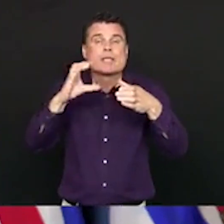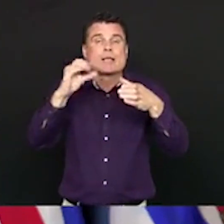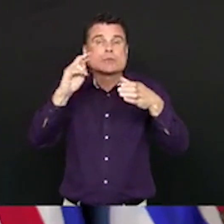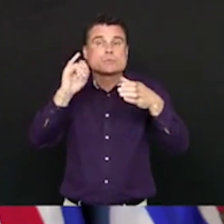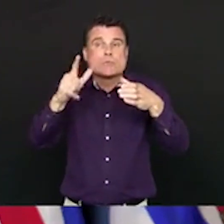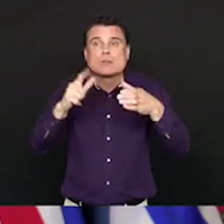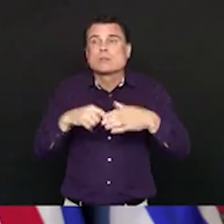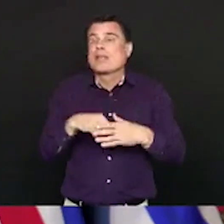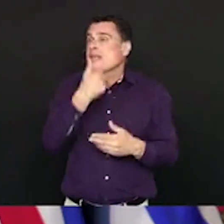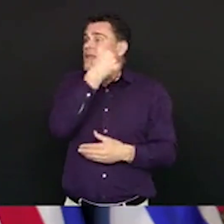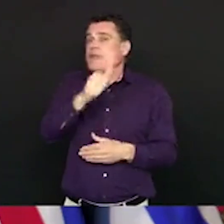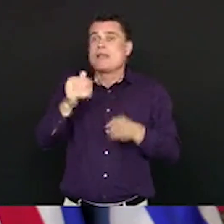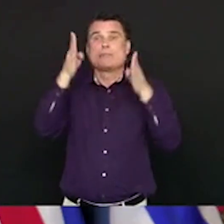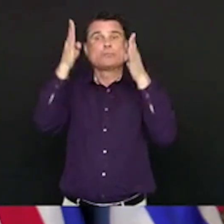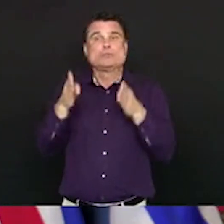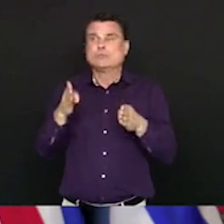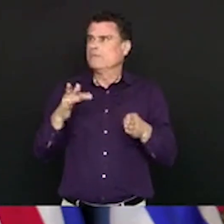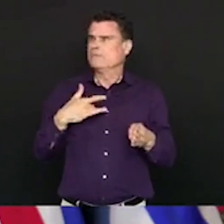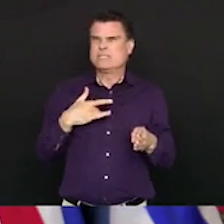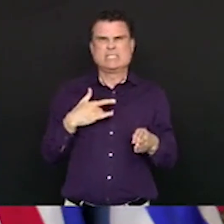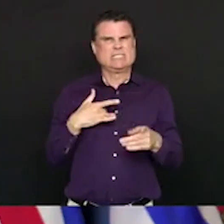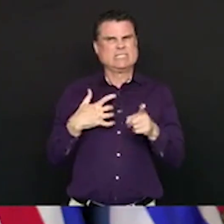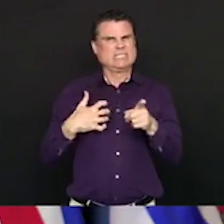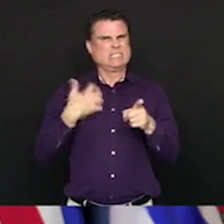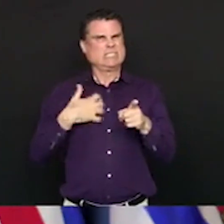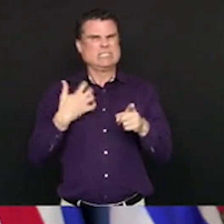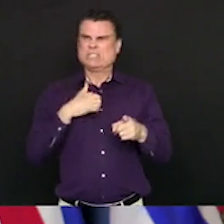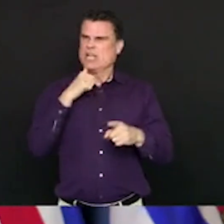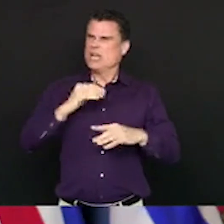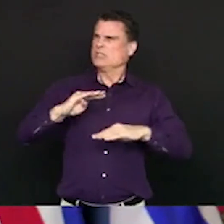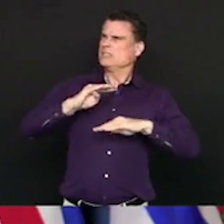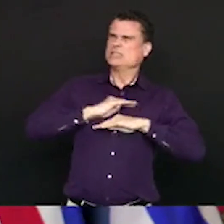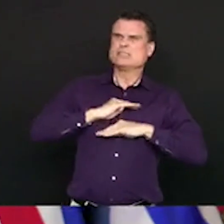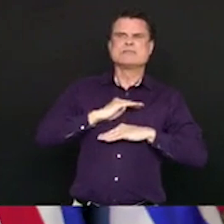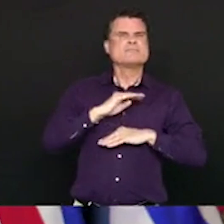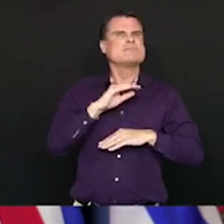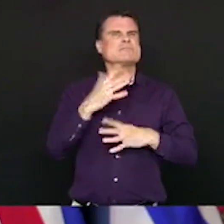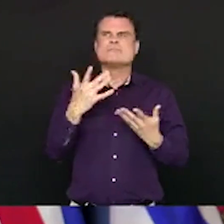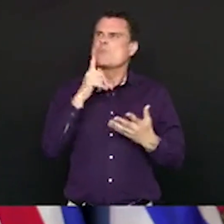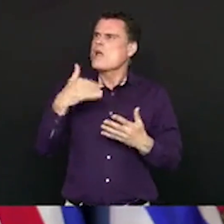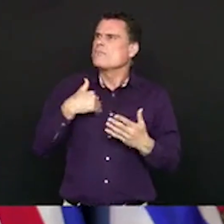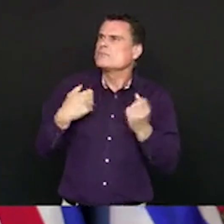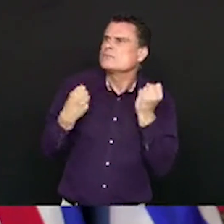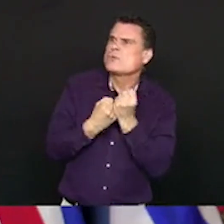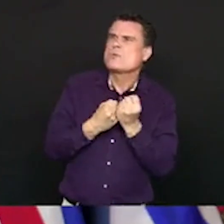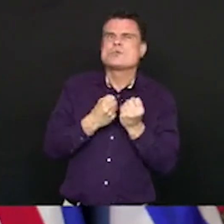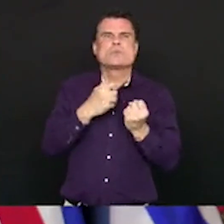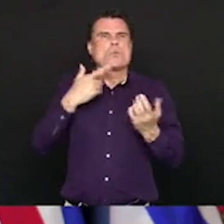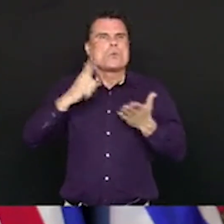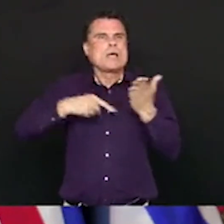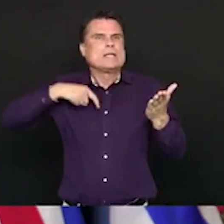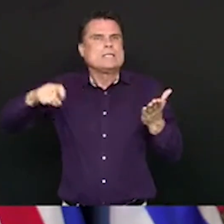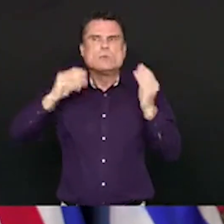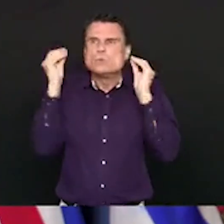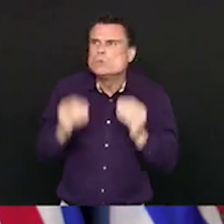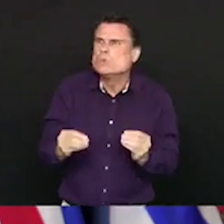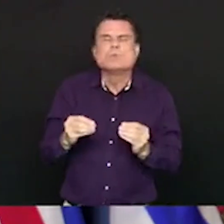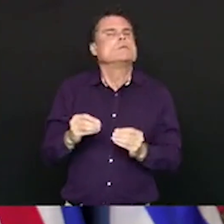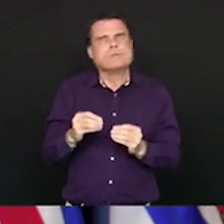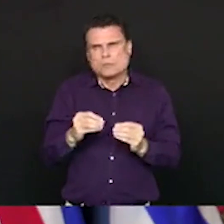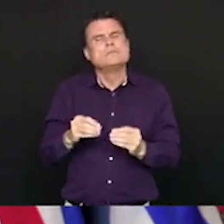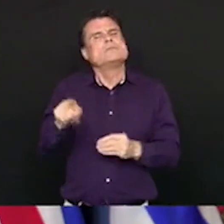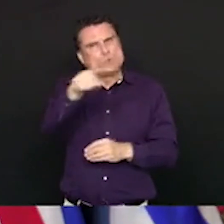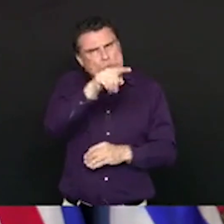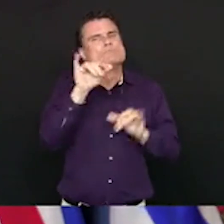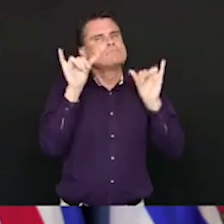orders of government, they should just shop it around. And I don't mean that in a look for the best answer. If you're not getting the answer you need at the federal